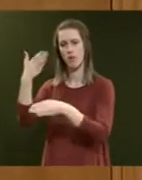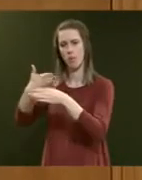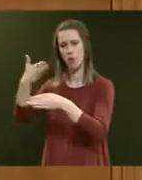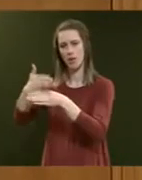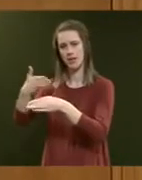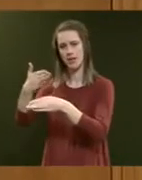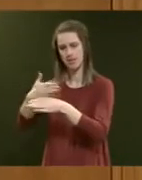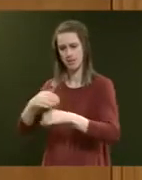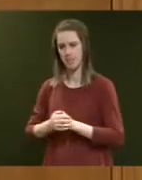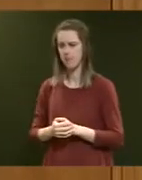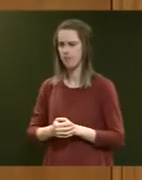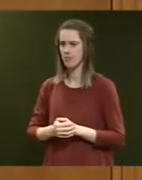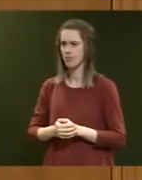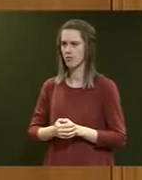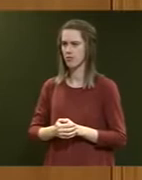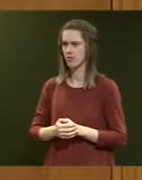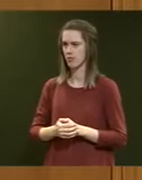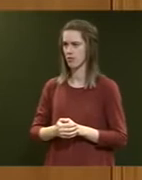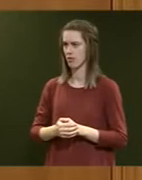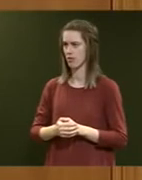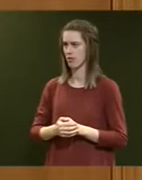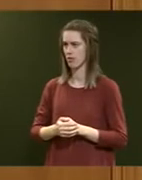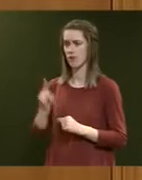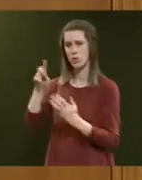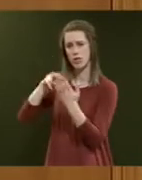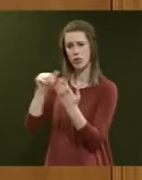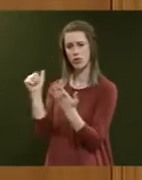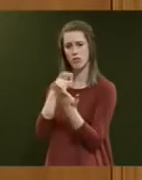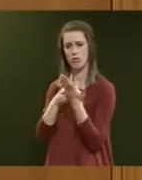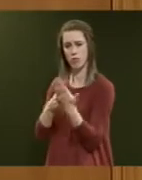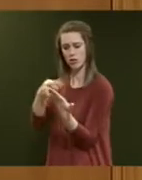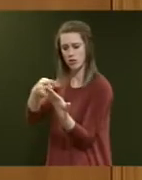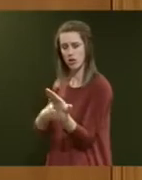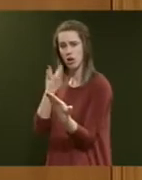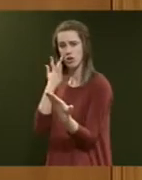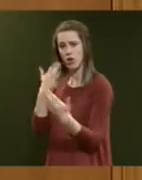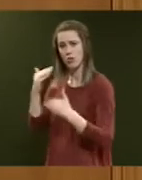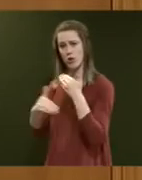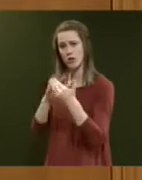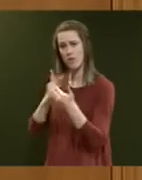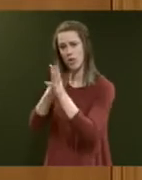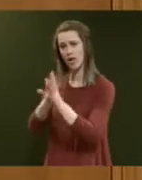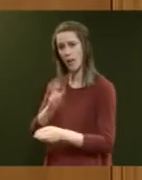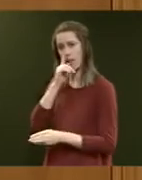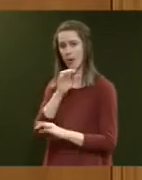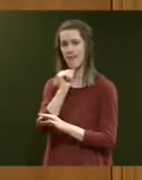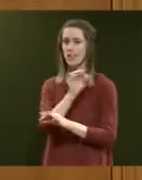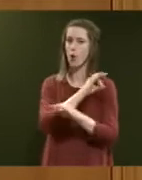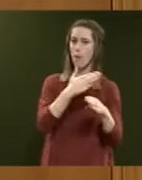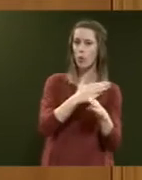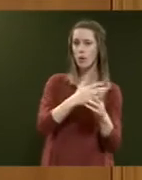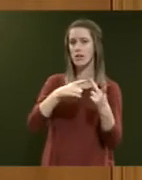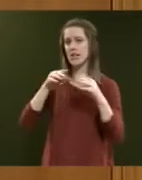and asks, what recent reports has the Minister seen that demonstrate the progress young people, not in employment,